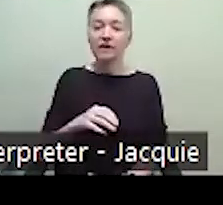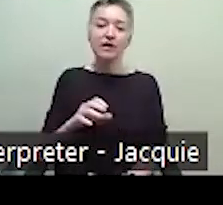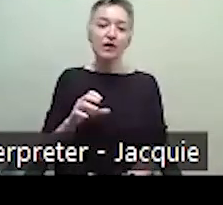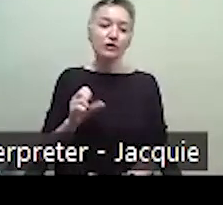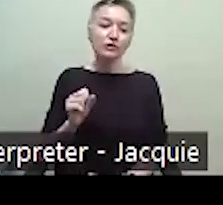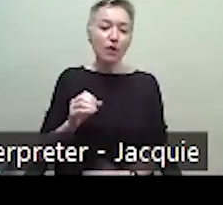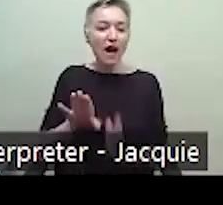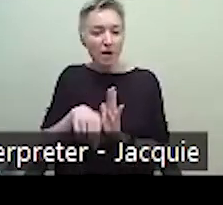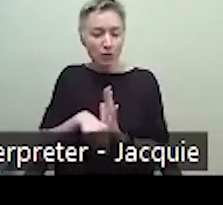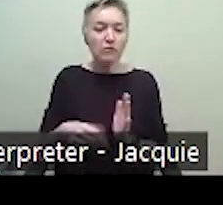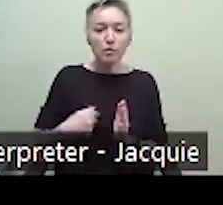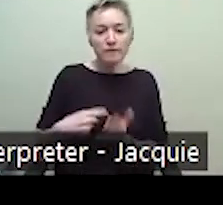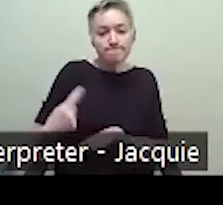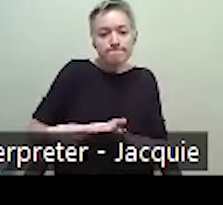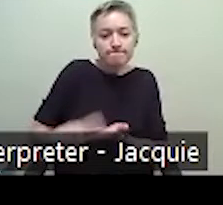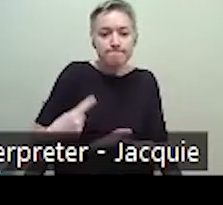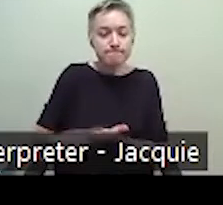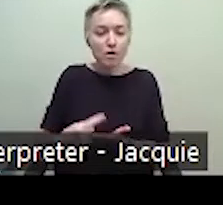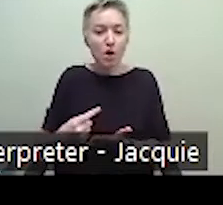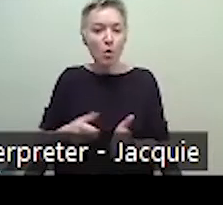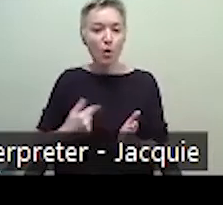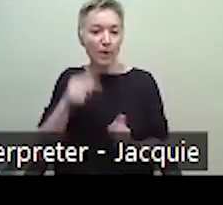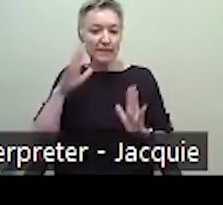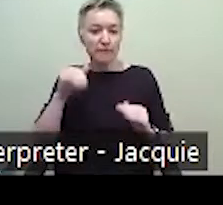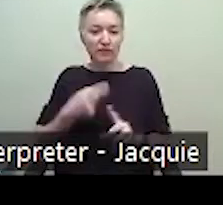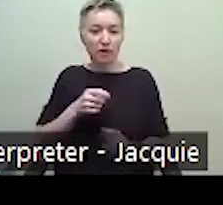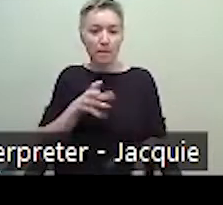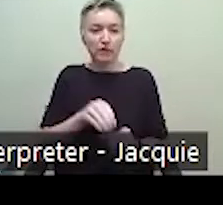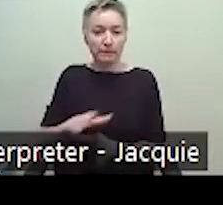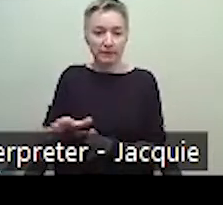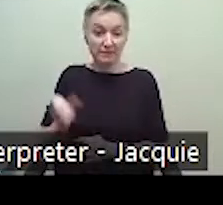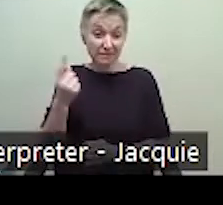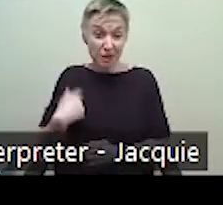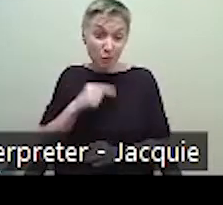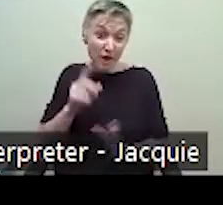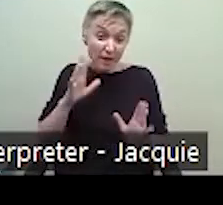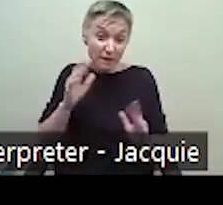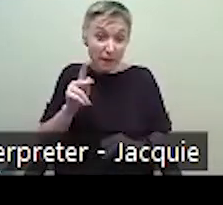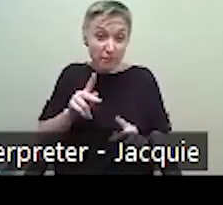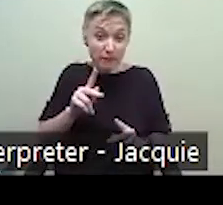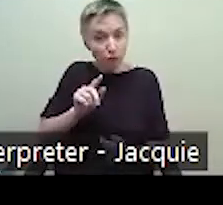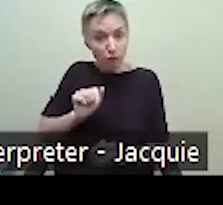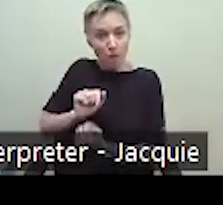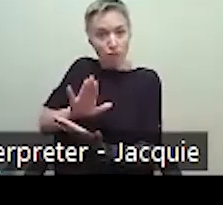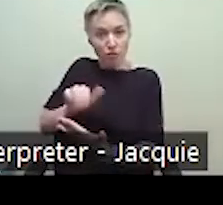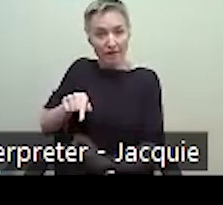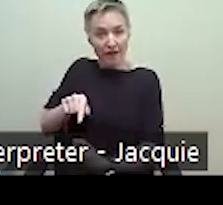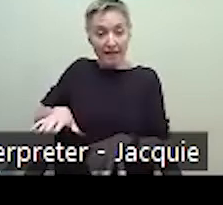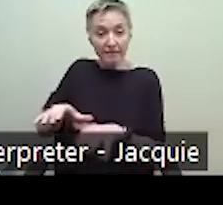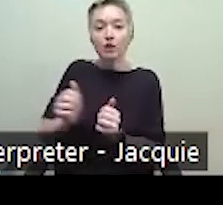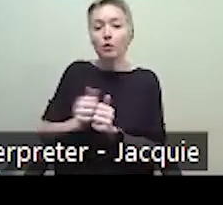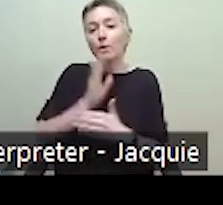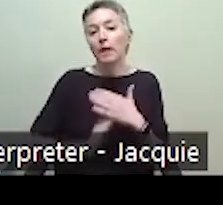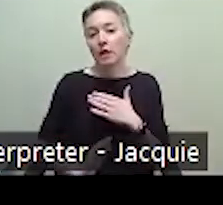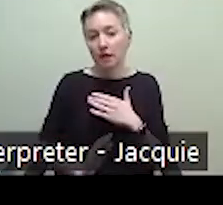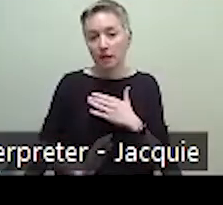humility that is expected for participants to have when they approach this learning activity, that it